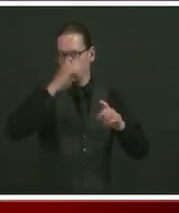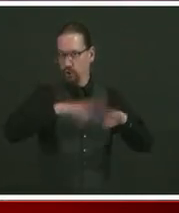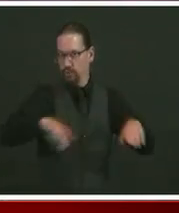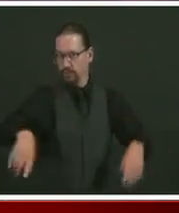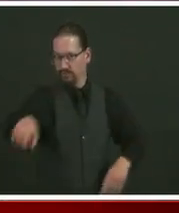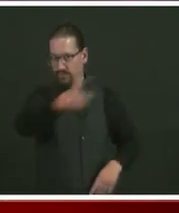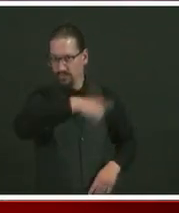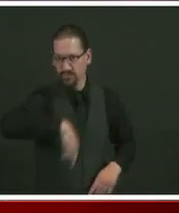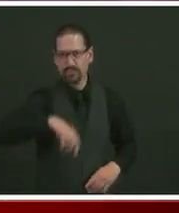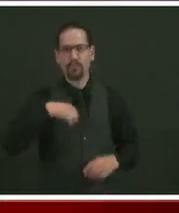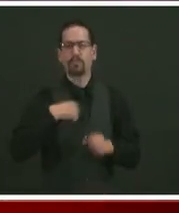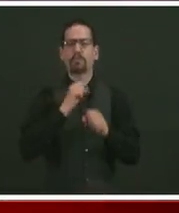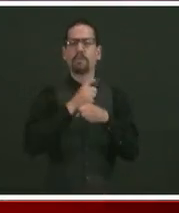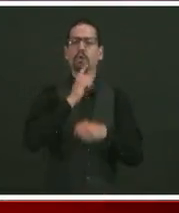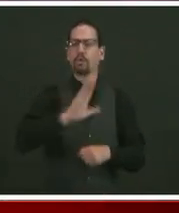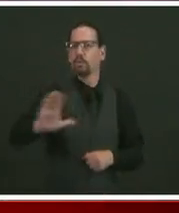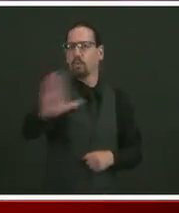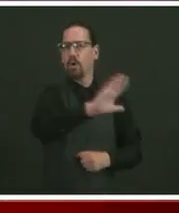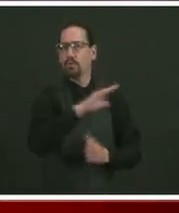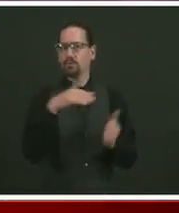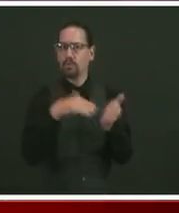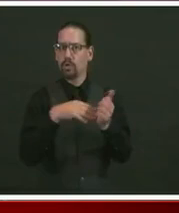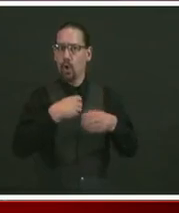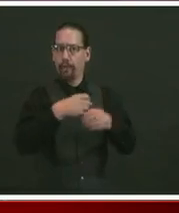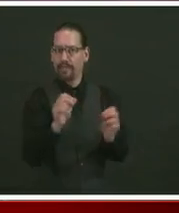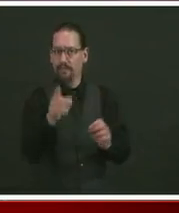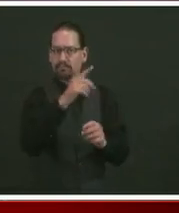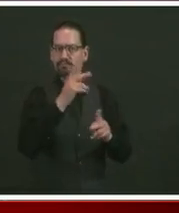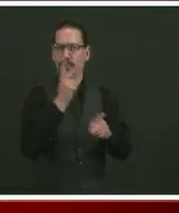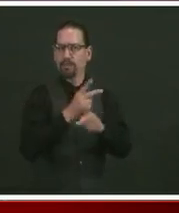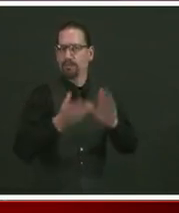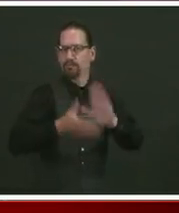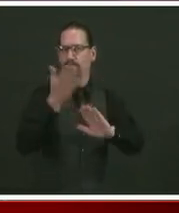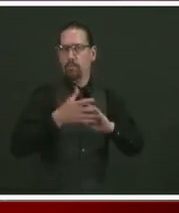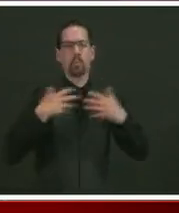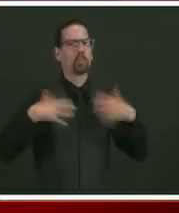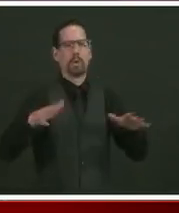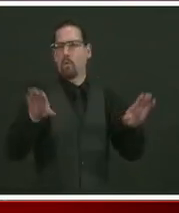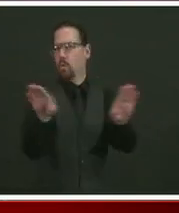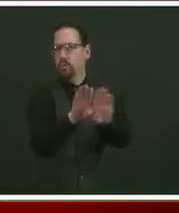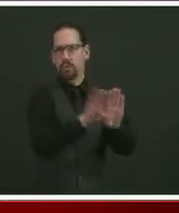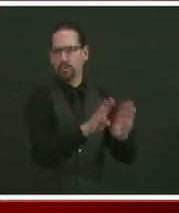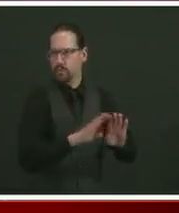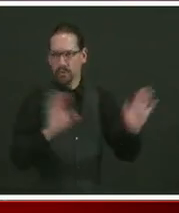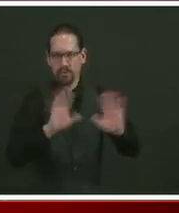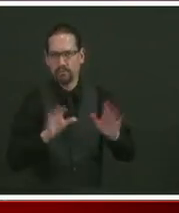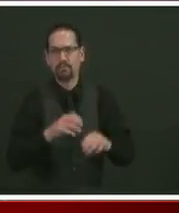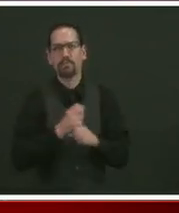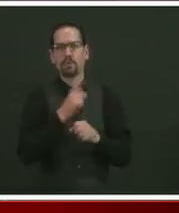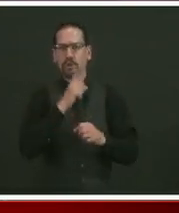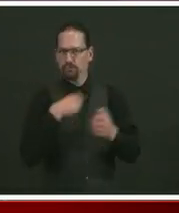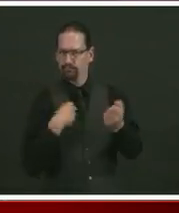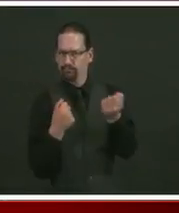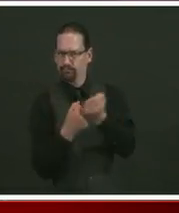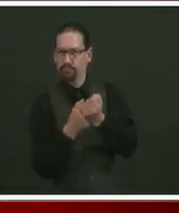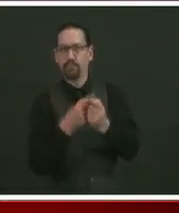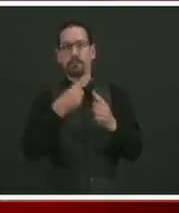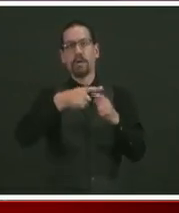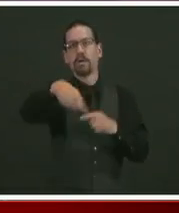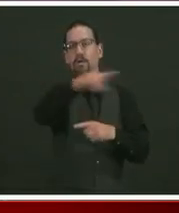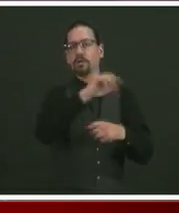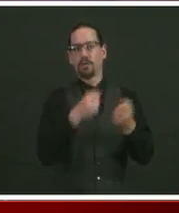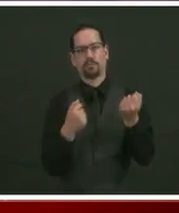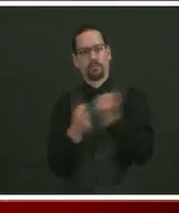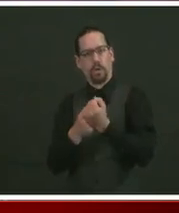practices stay open and stay financially viable, and we're going to help with the community supports. By the way, the same is true.